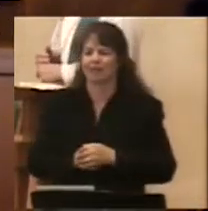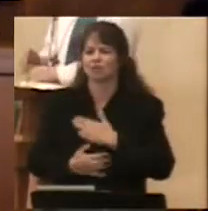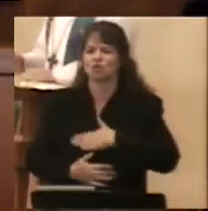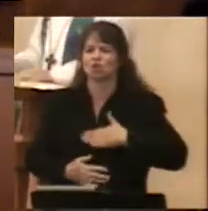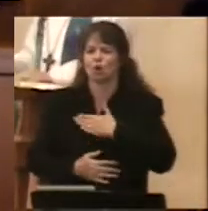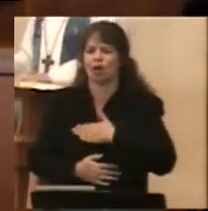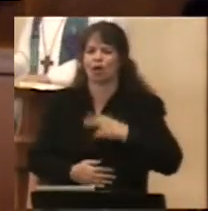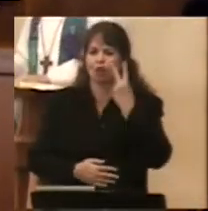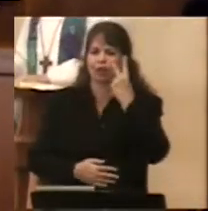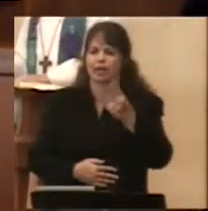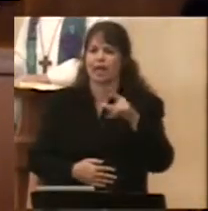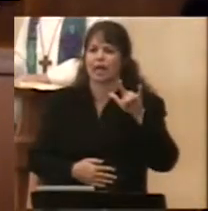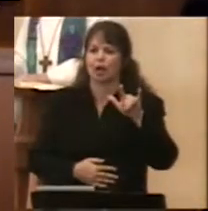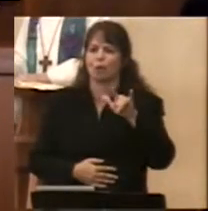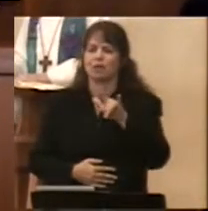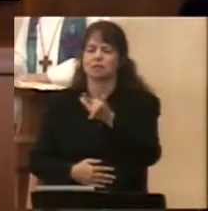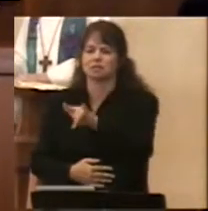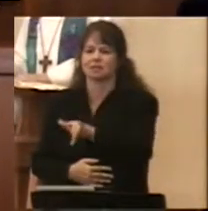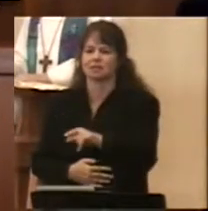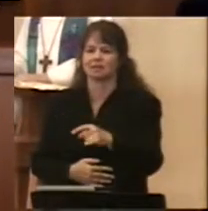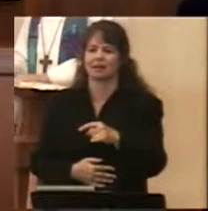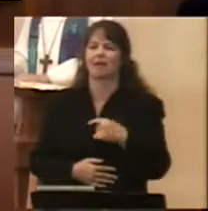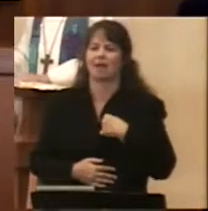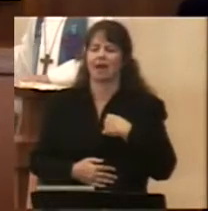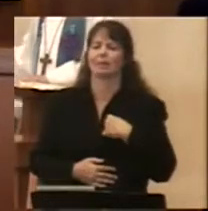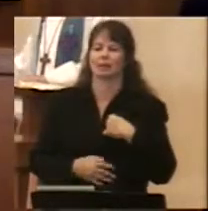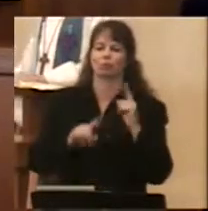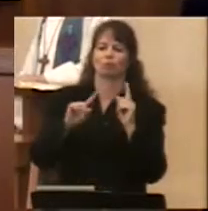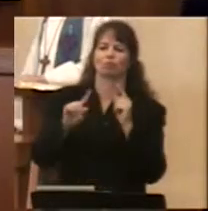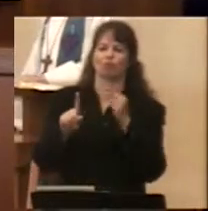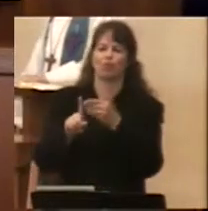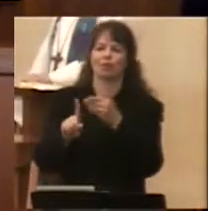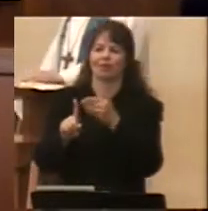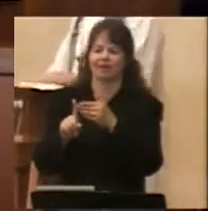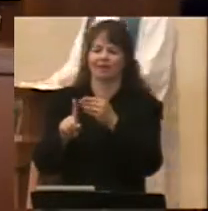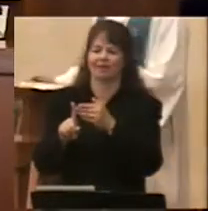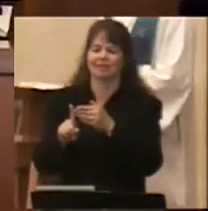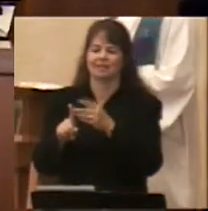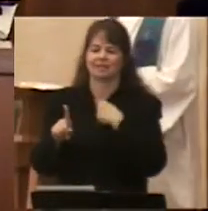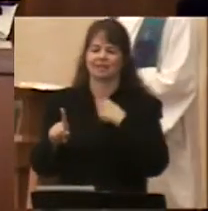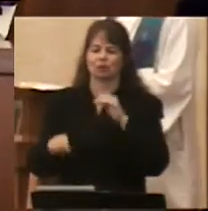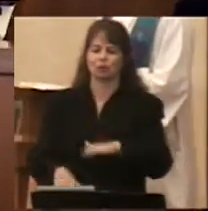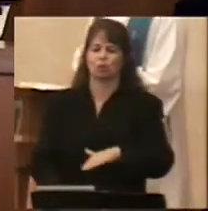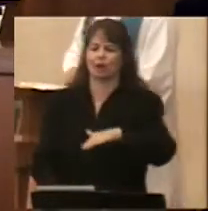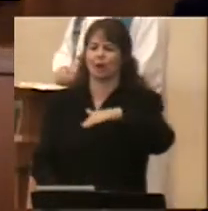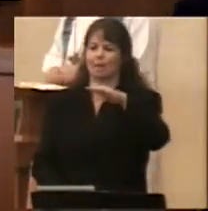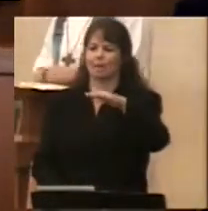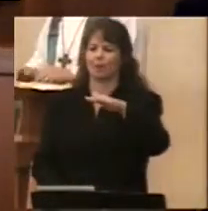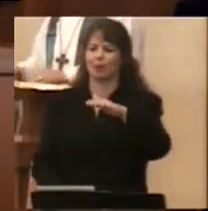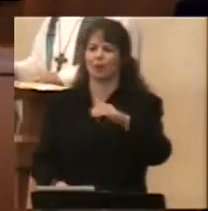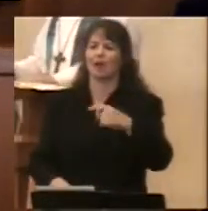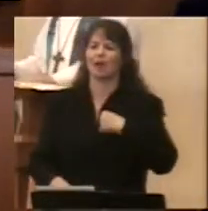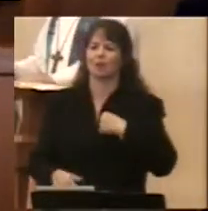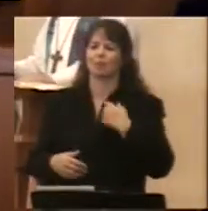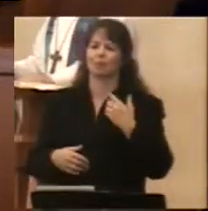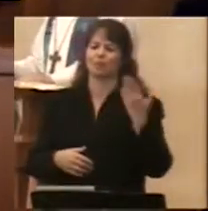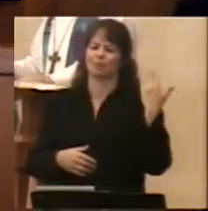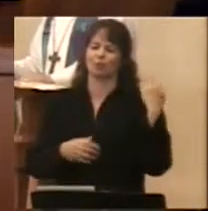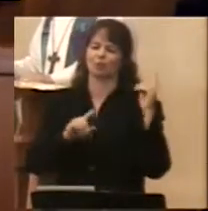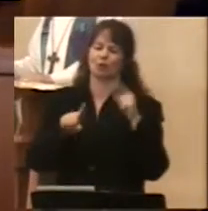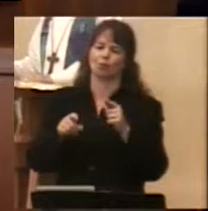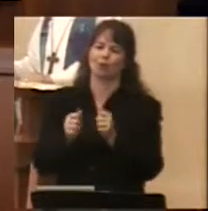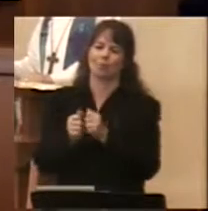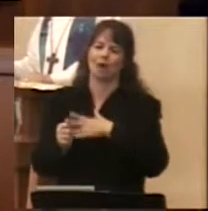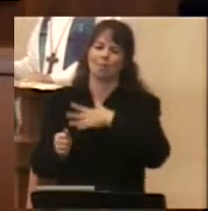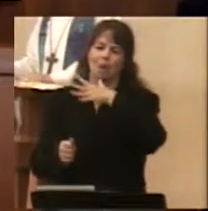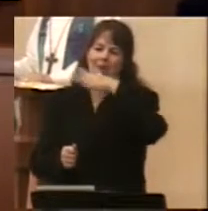And I've been going to this since I was a young kid with my own family, with my mom and dad. And it's a